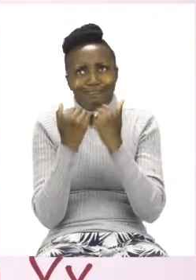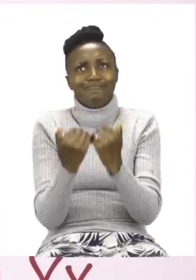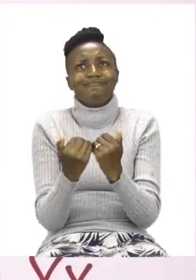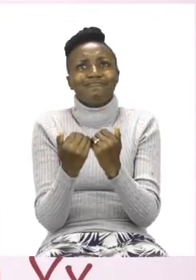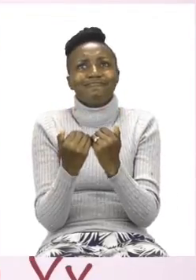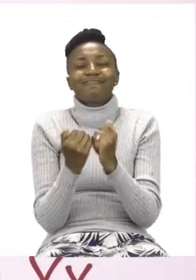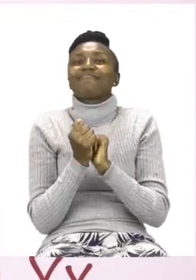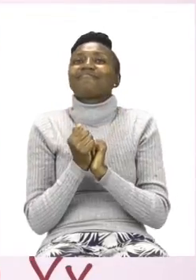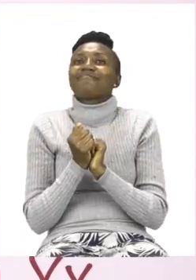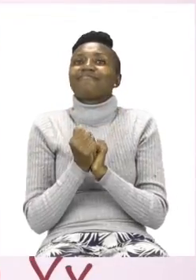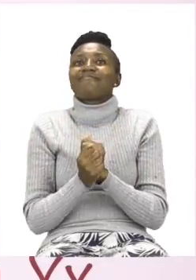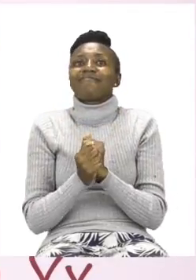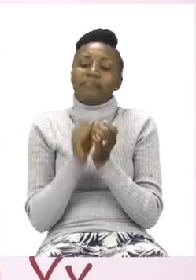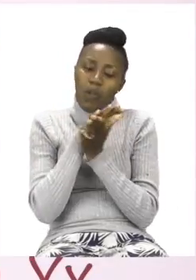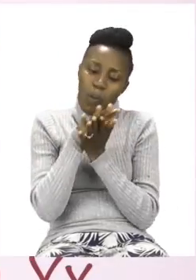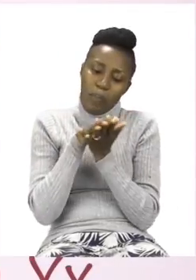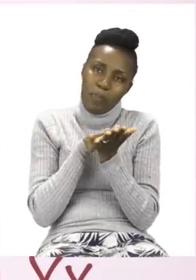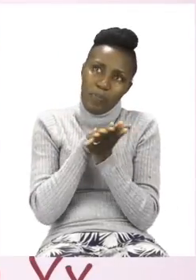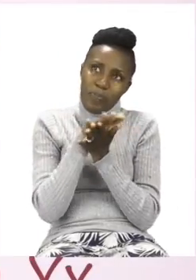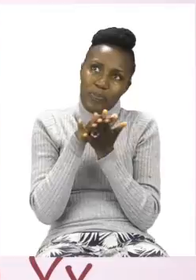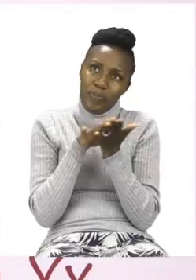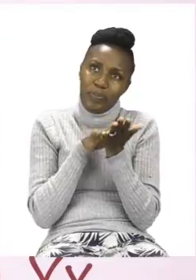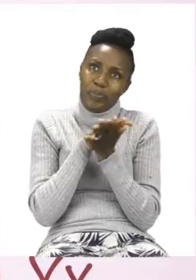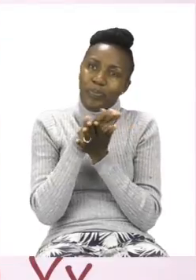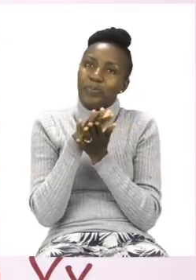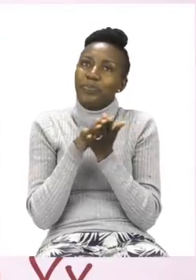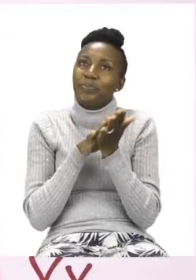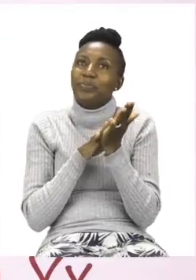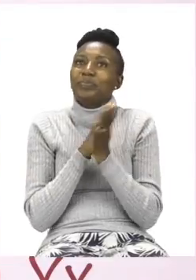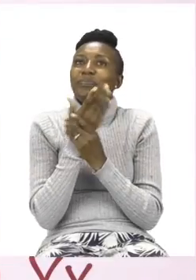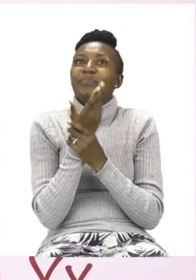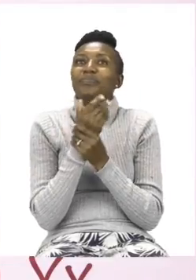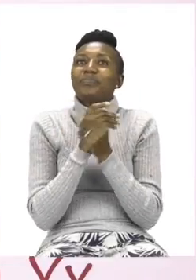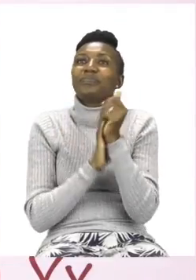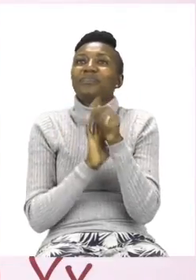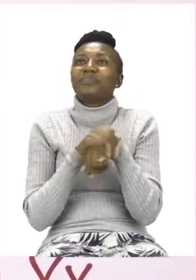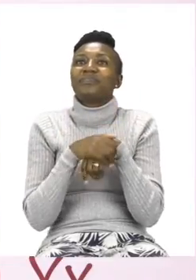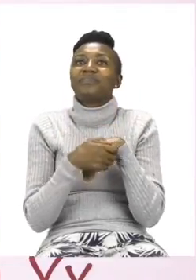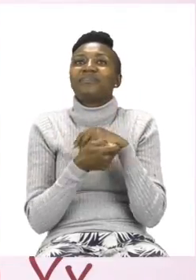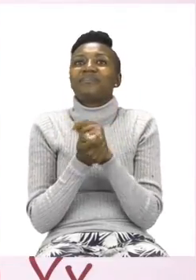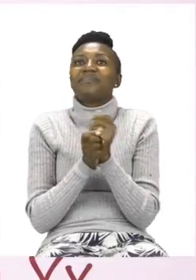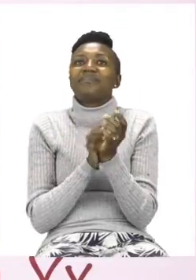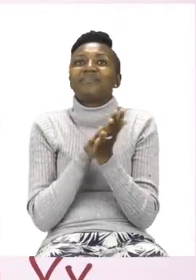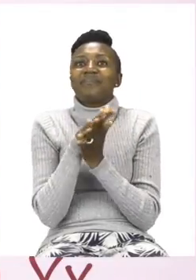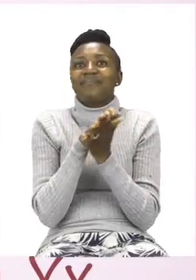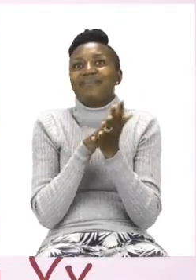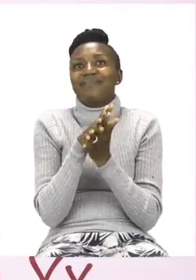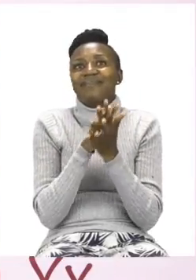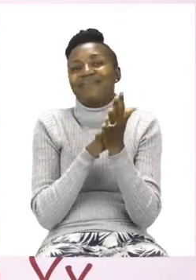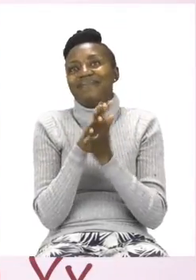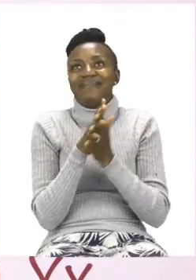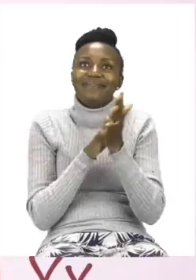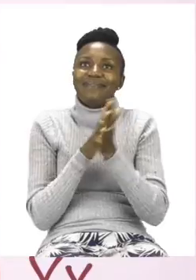sanitizer and then we rub inside, round and round, in between our